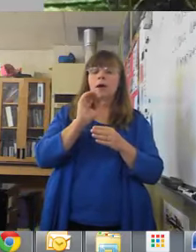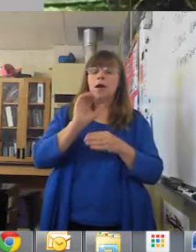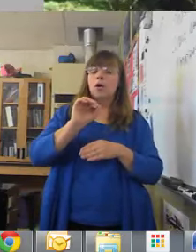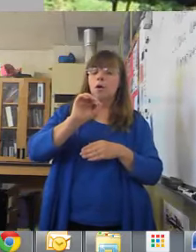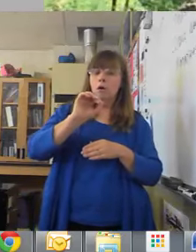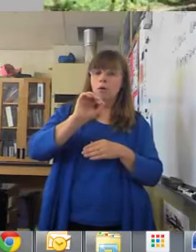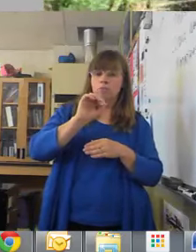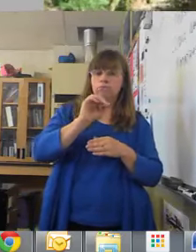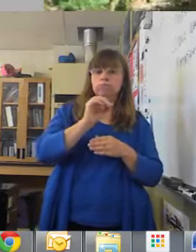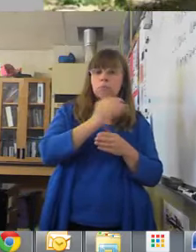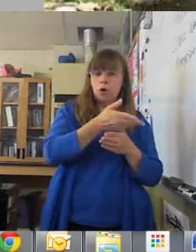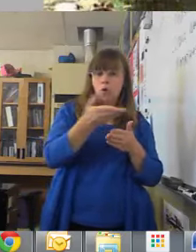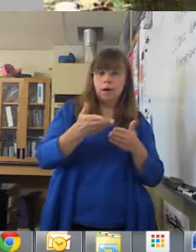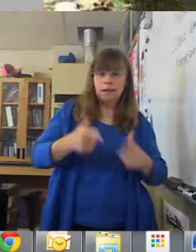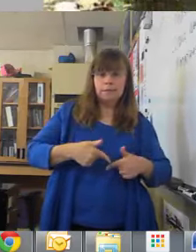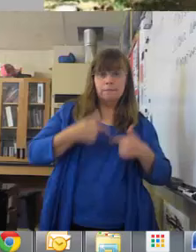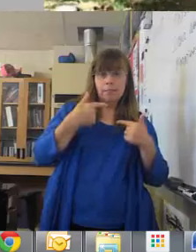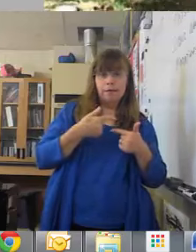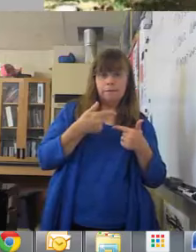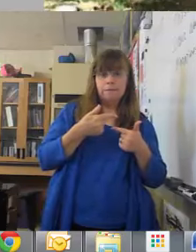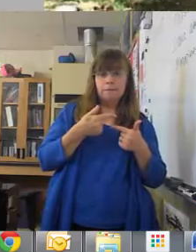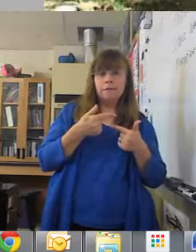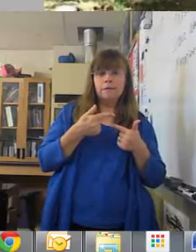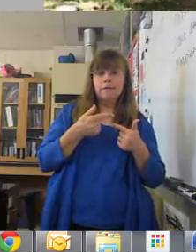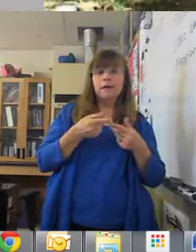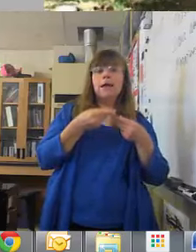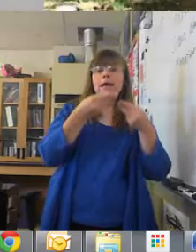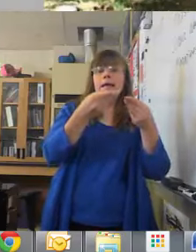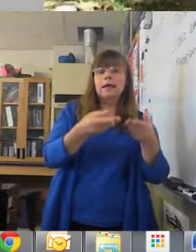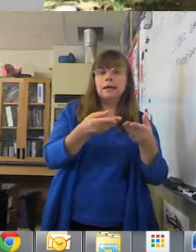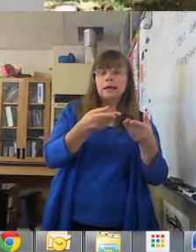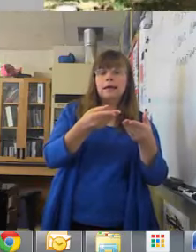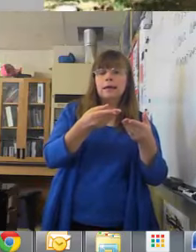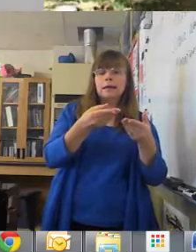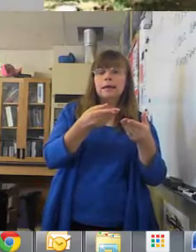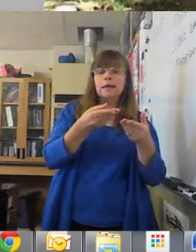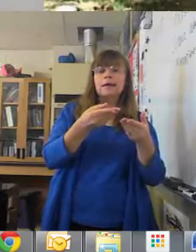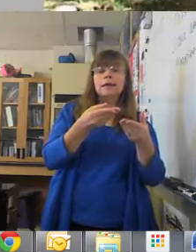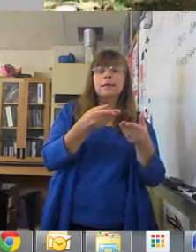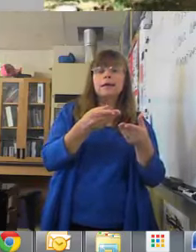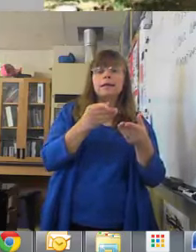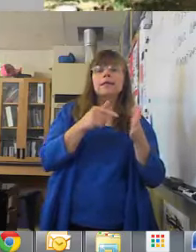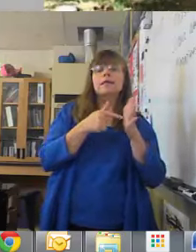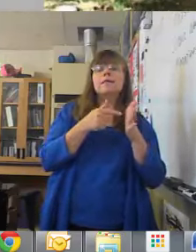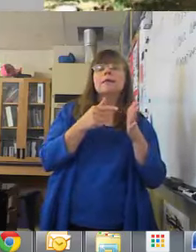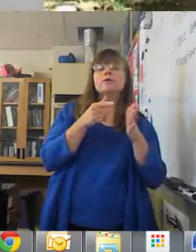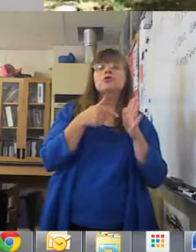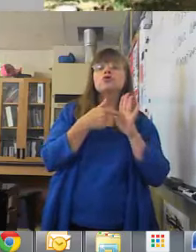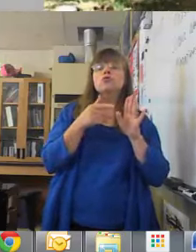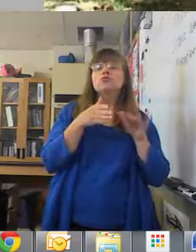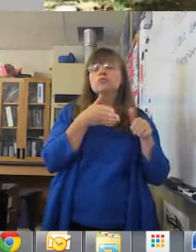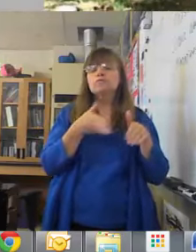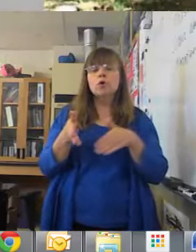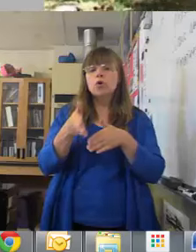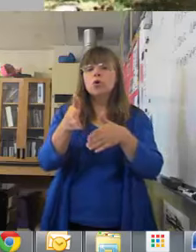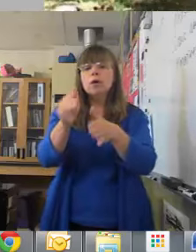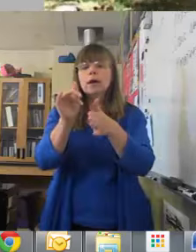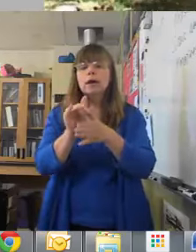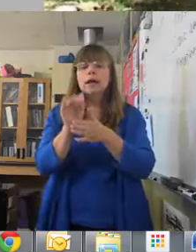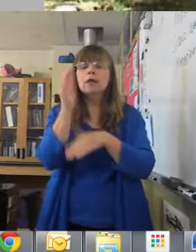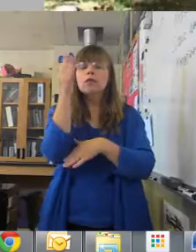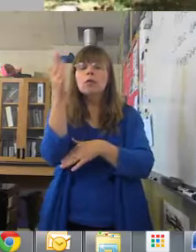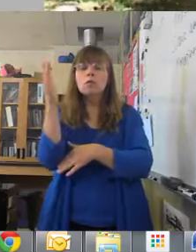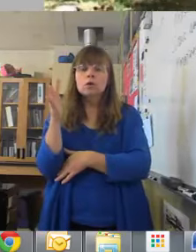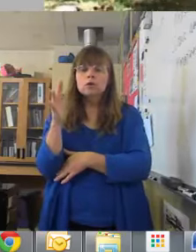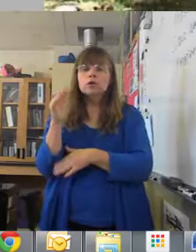Now this picture shows like a creek in the woods. So this would supply the animals that live there with their